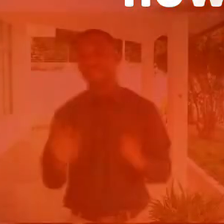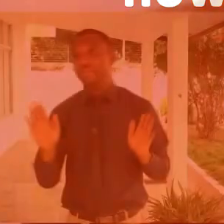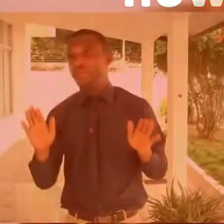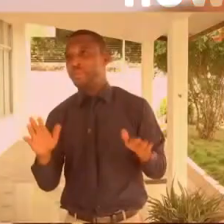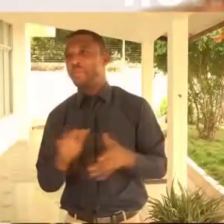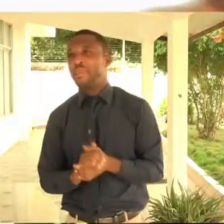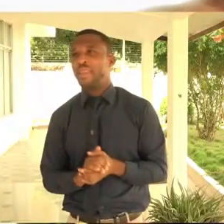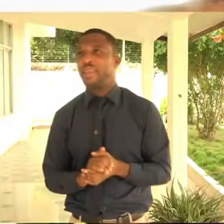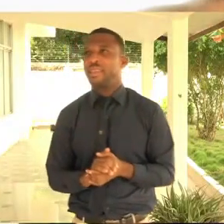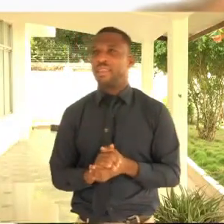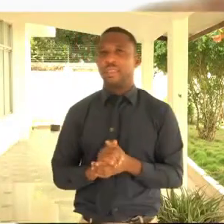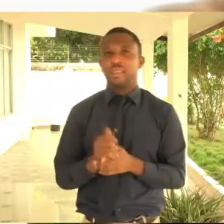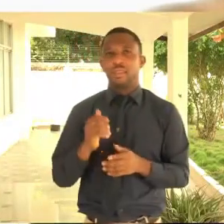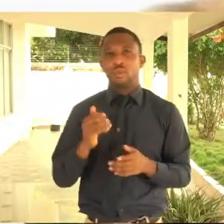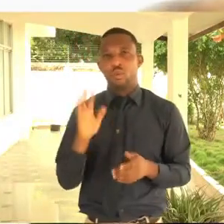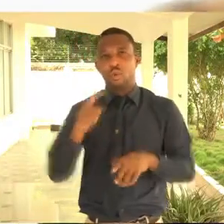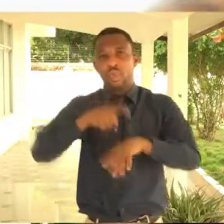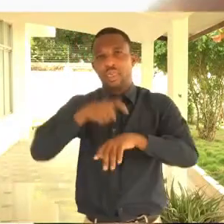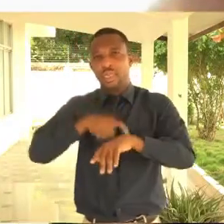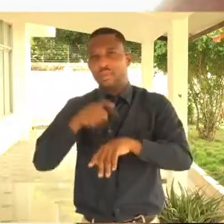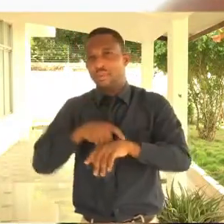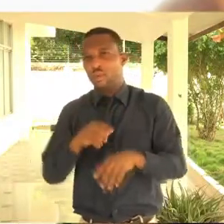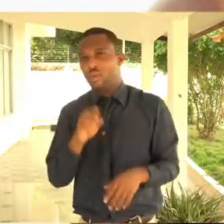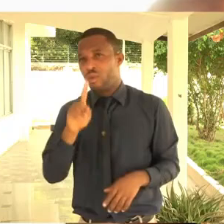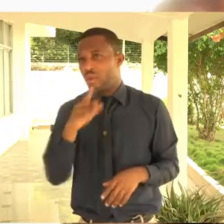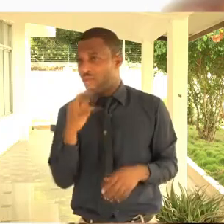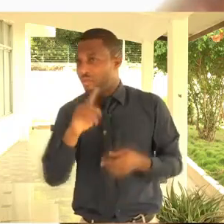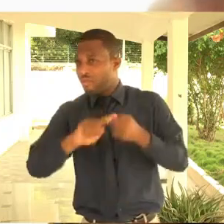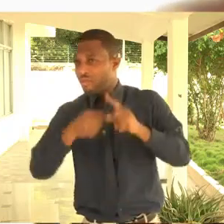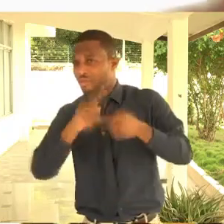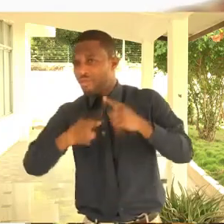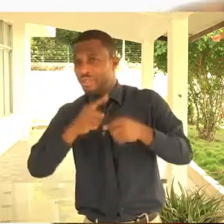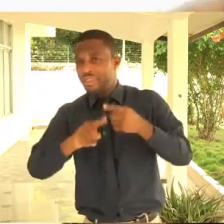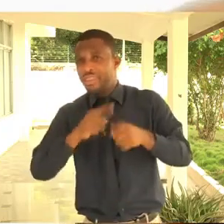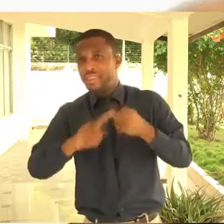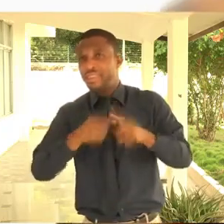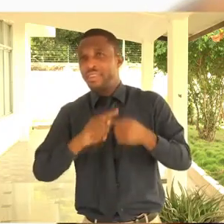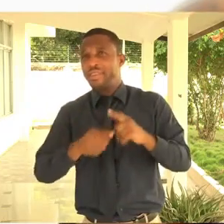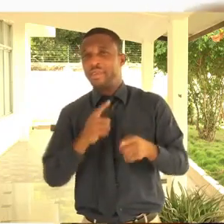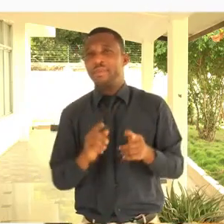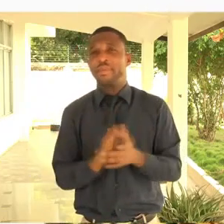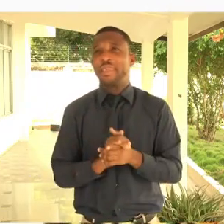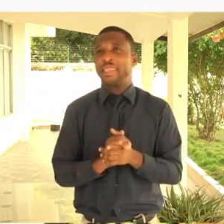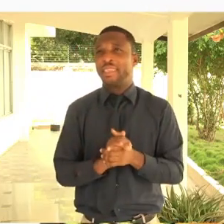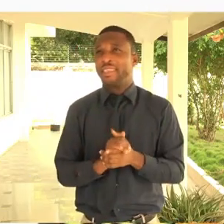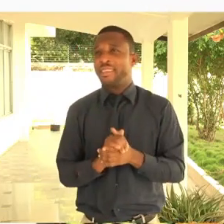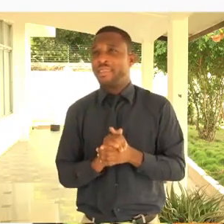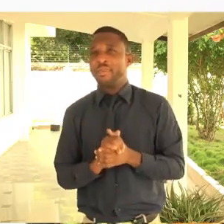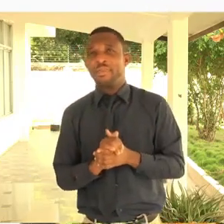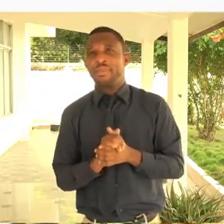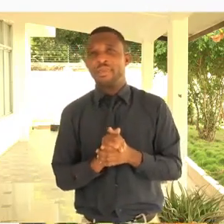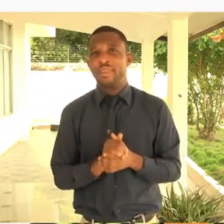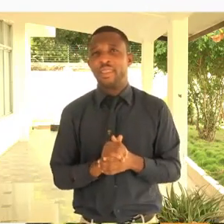It was bad, bad experience. One of our colleagues from Port Manson was to interpret